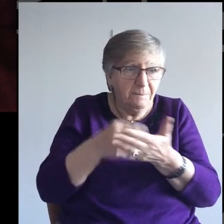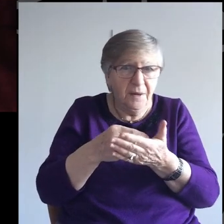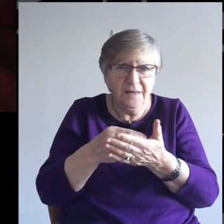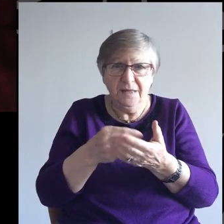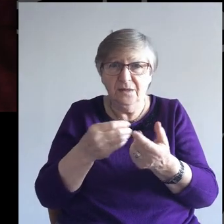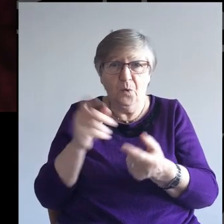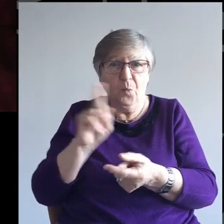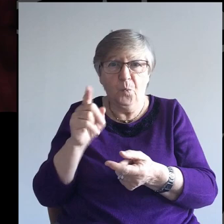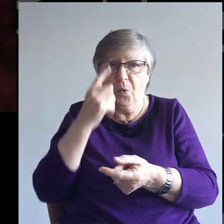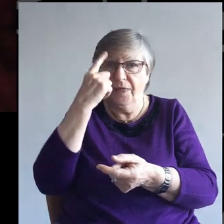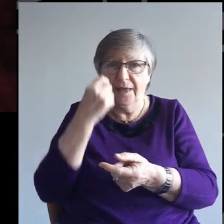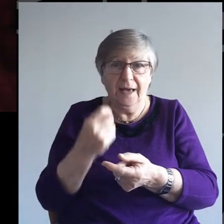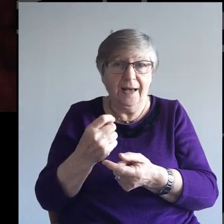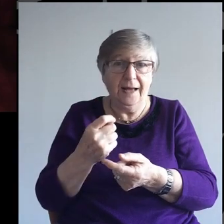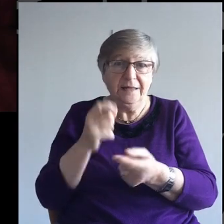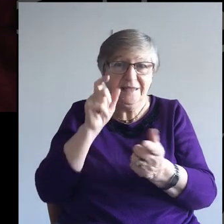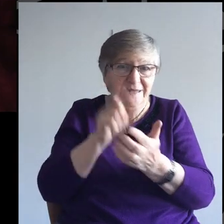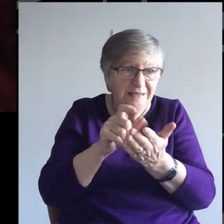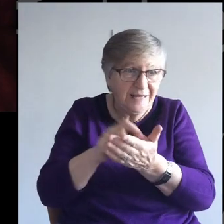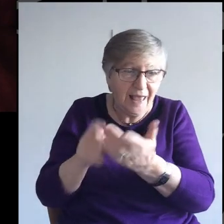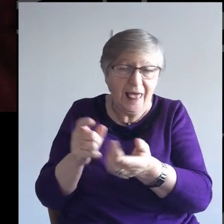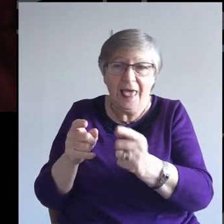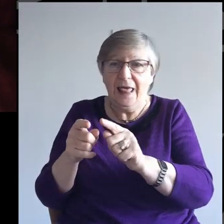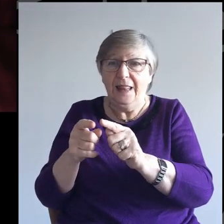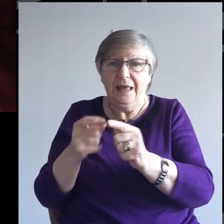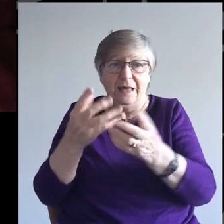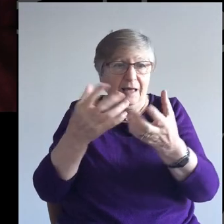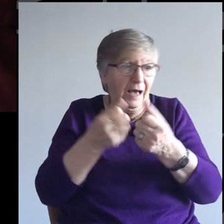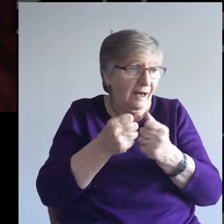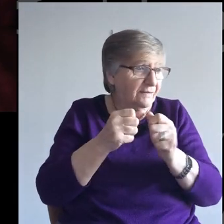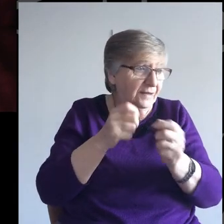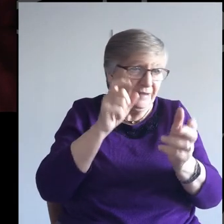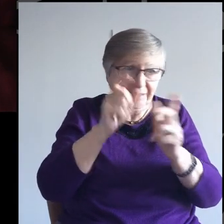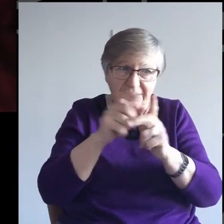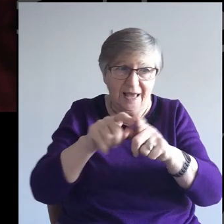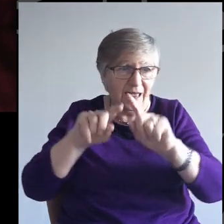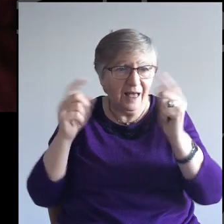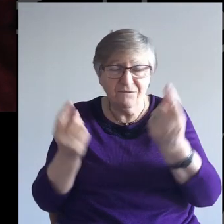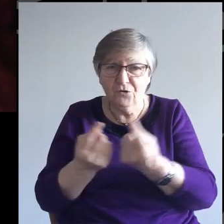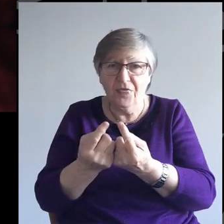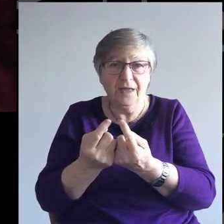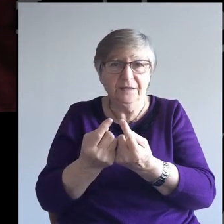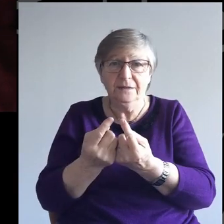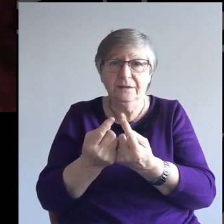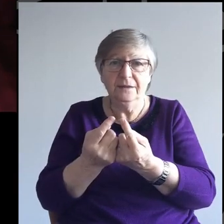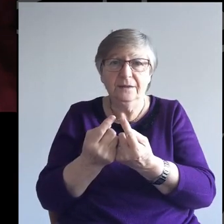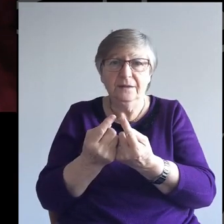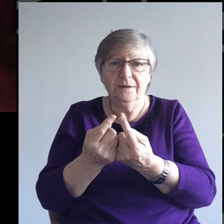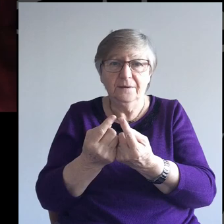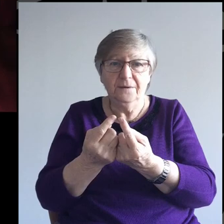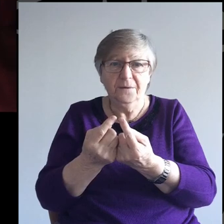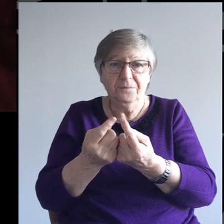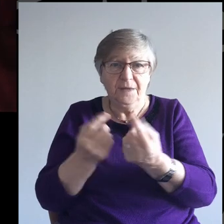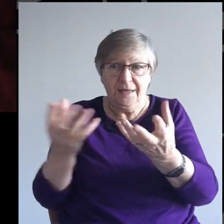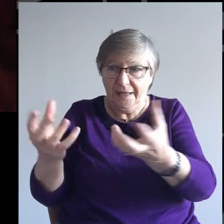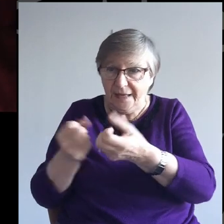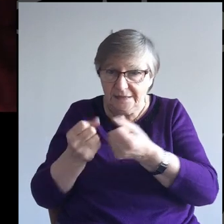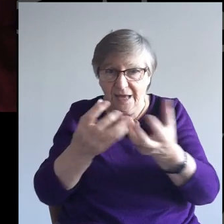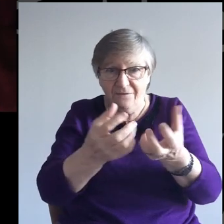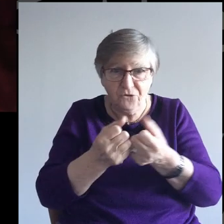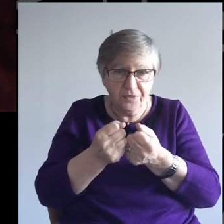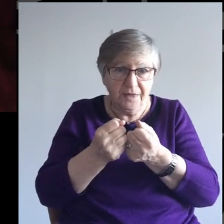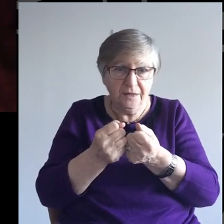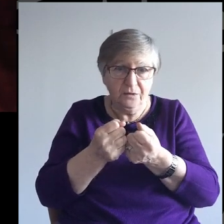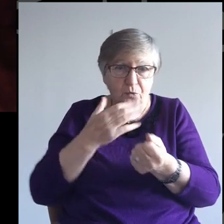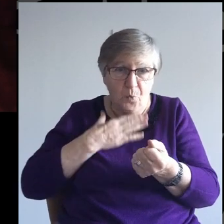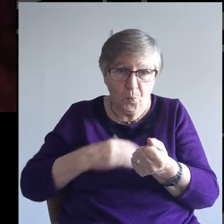as they're selling this, mortgaging that, having a jumbo sale or a garage sale with all their stuff, even as they're getting everything together so